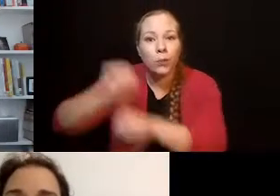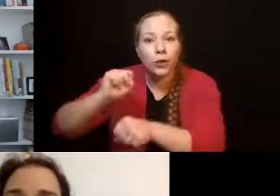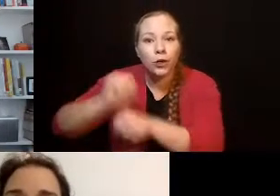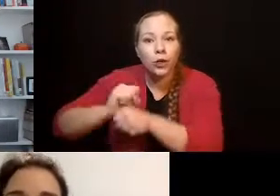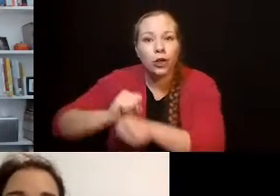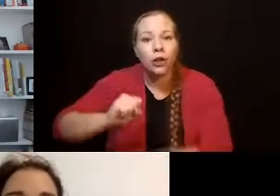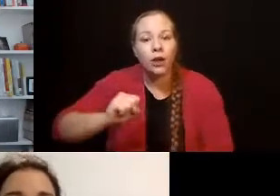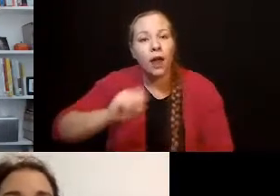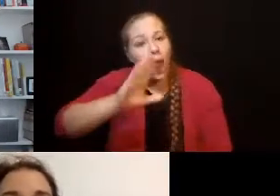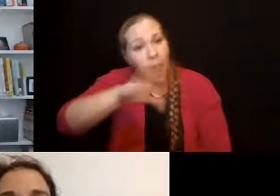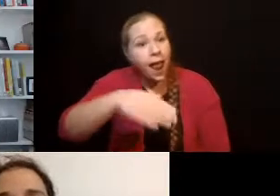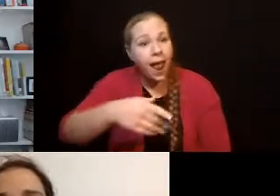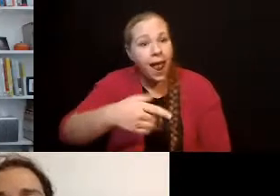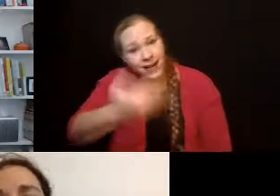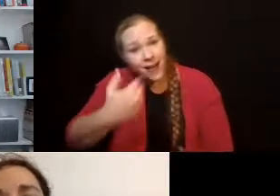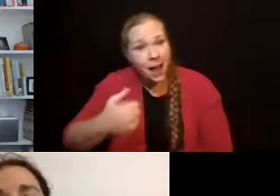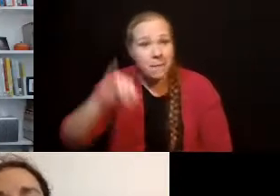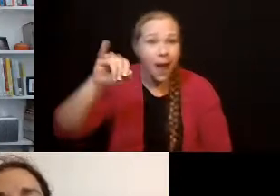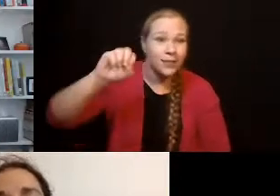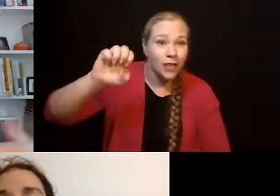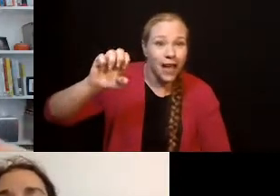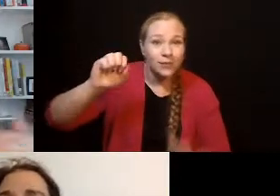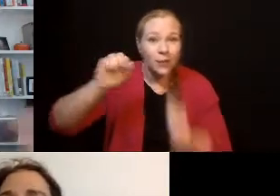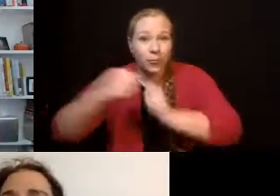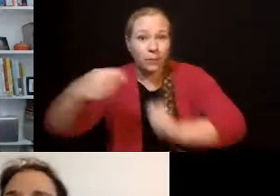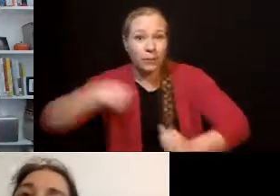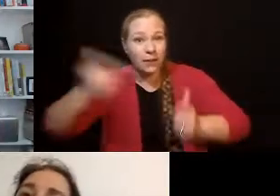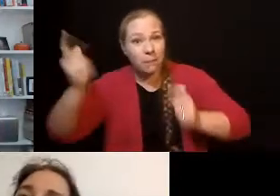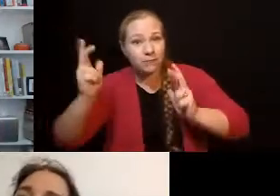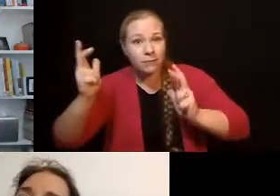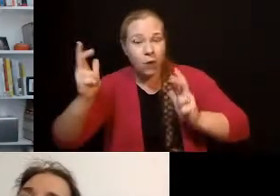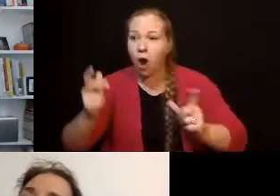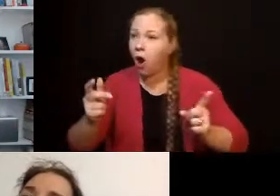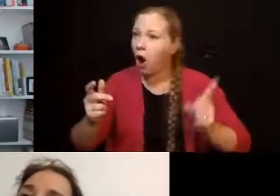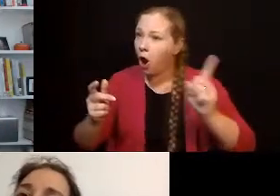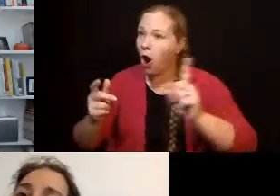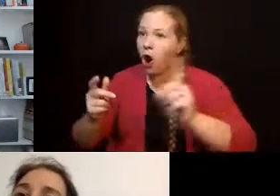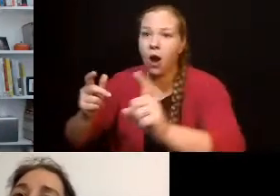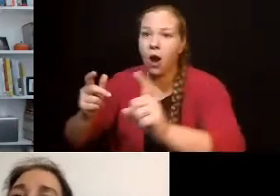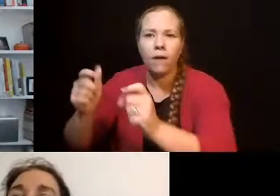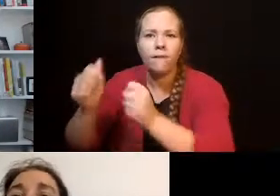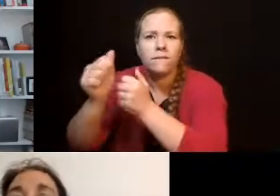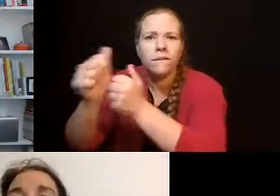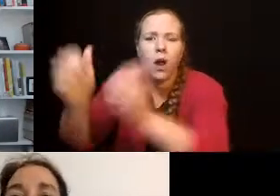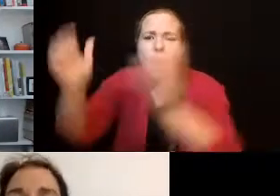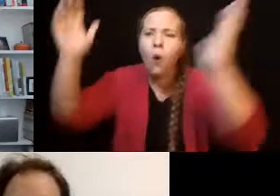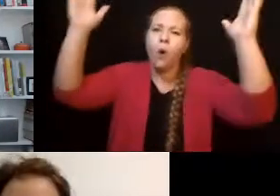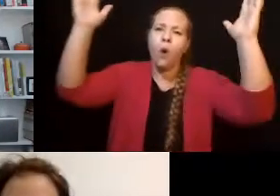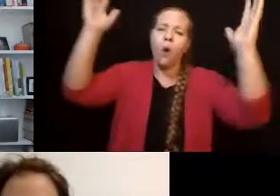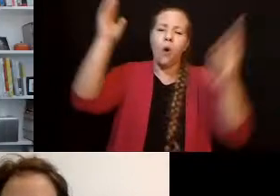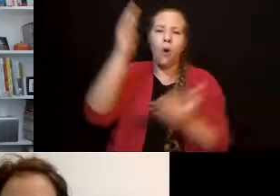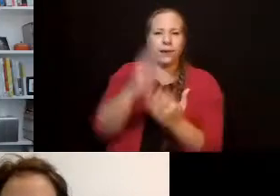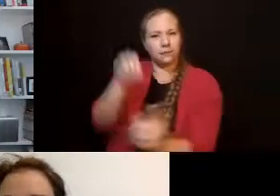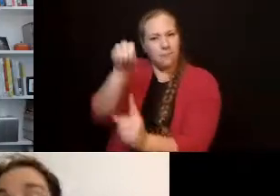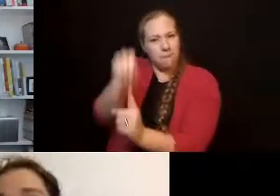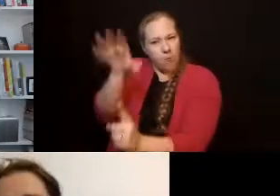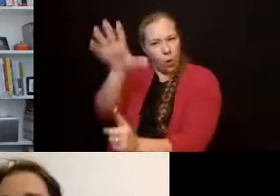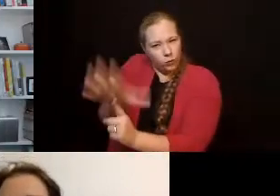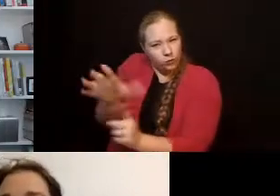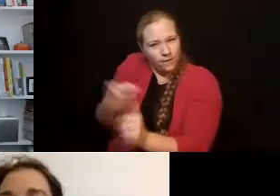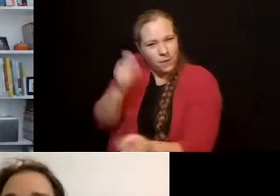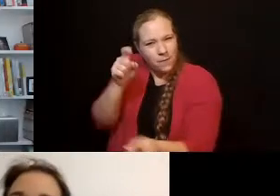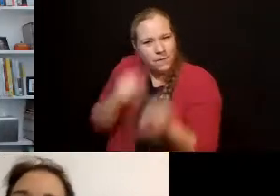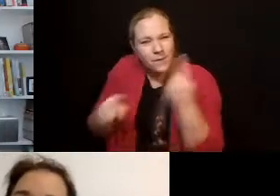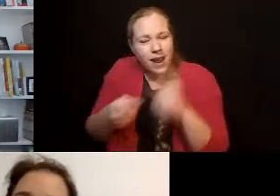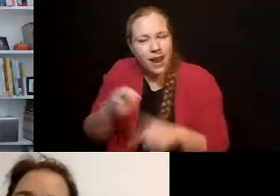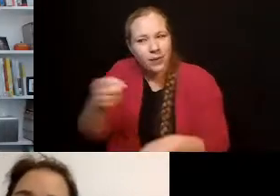who can expose our kids to different things is just as important as exposing them to stuff. Okay, let's see if I can